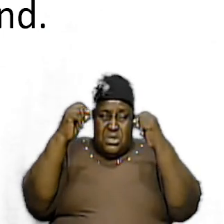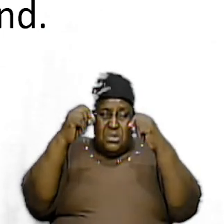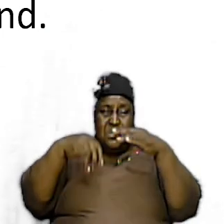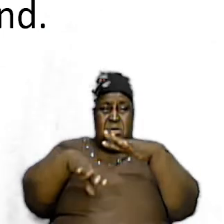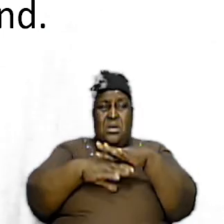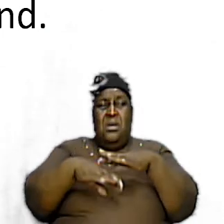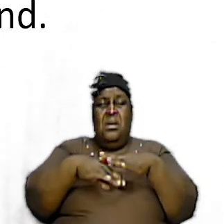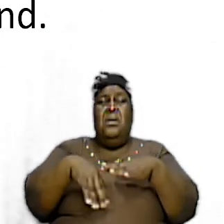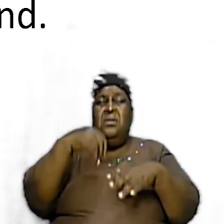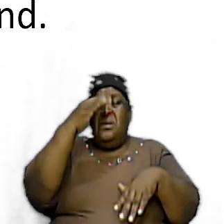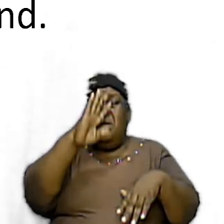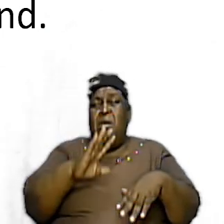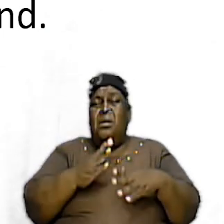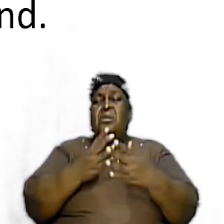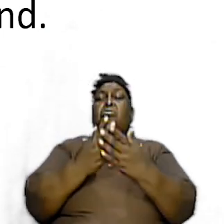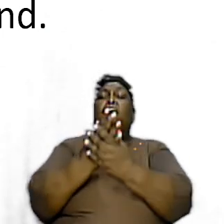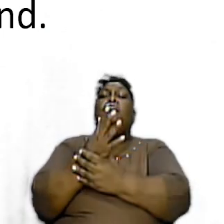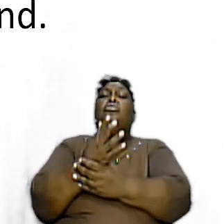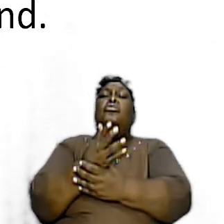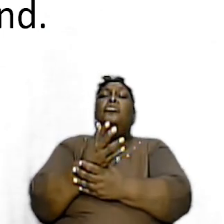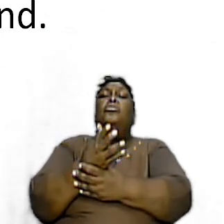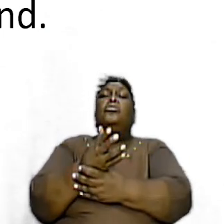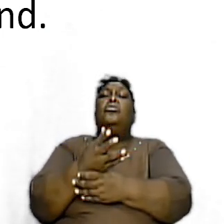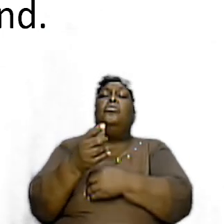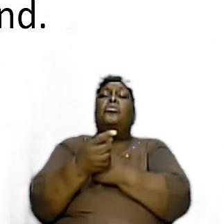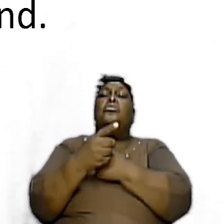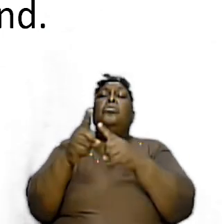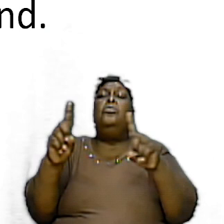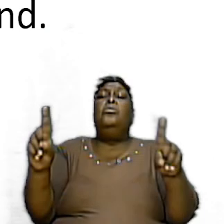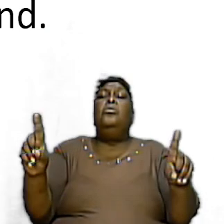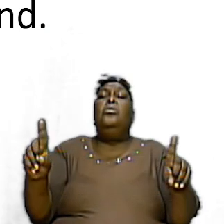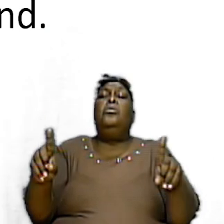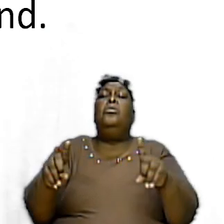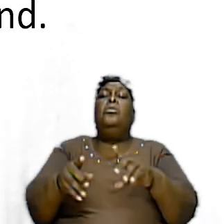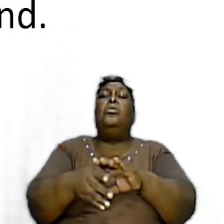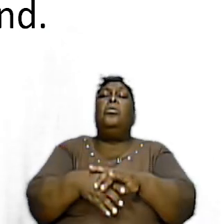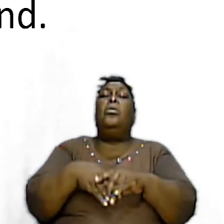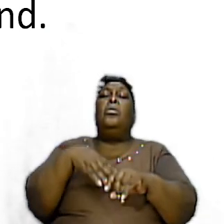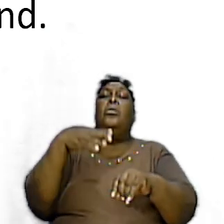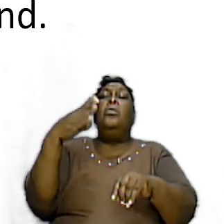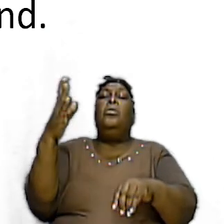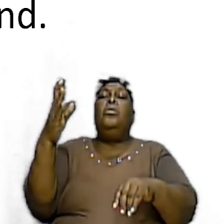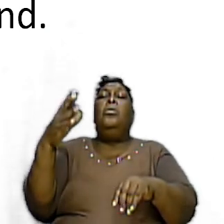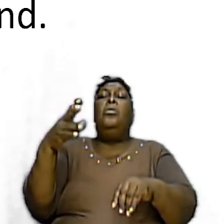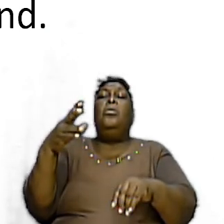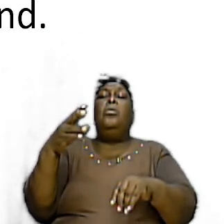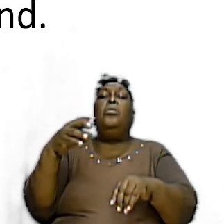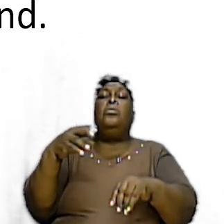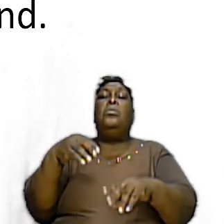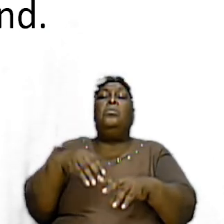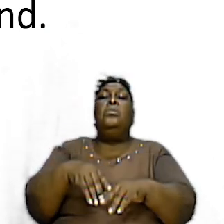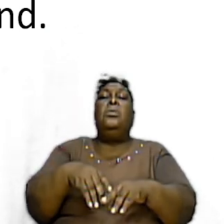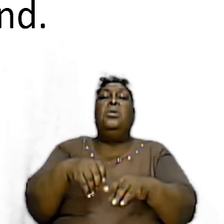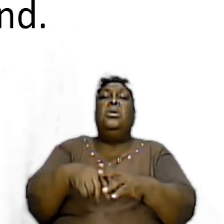through a process delivered them out of Egypt